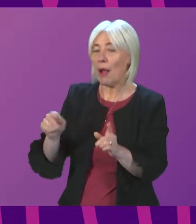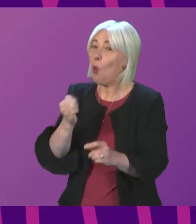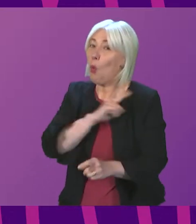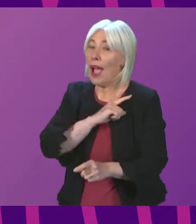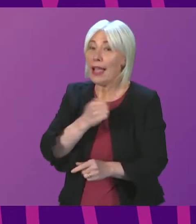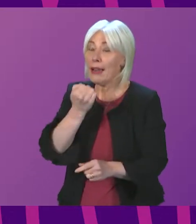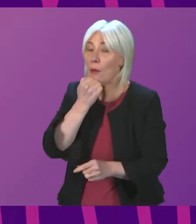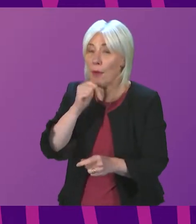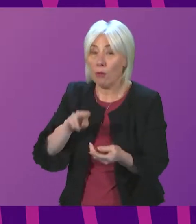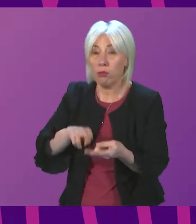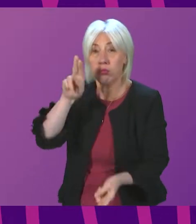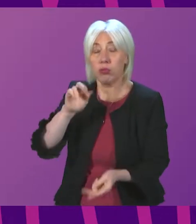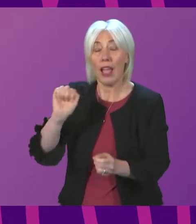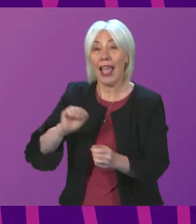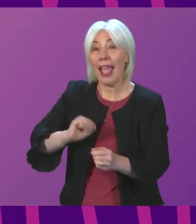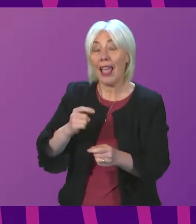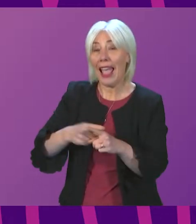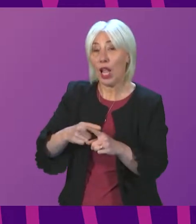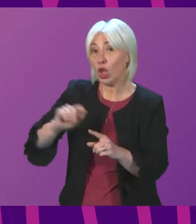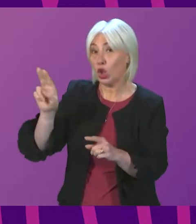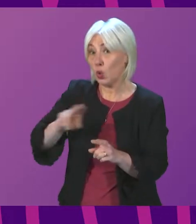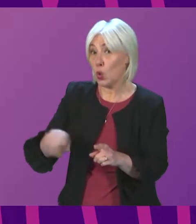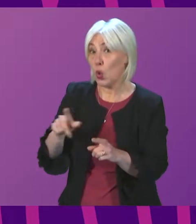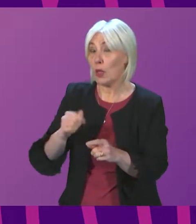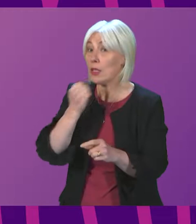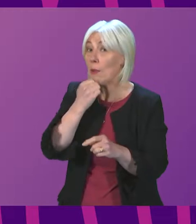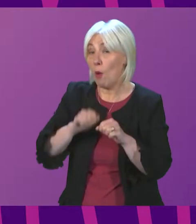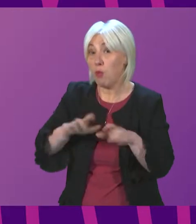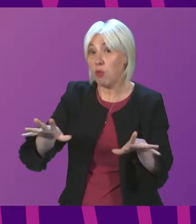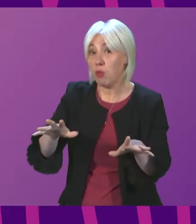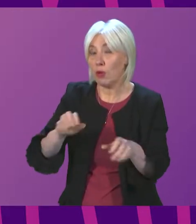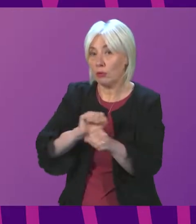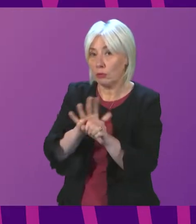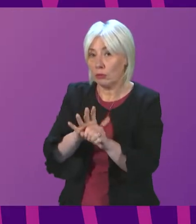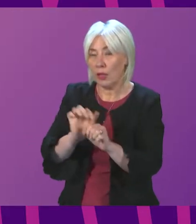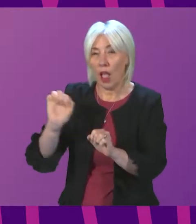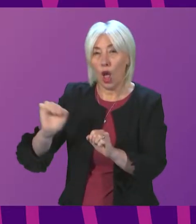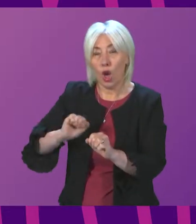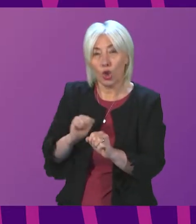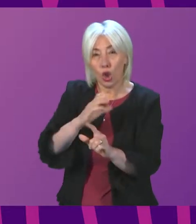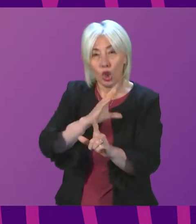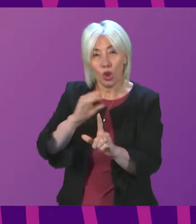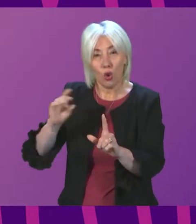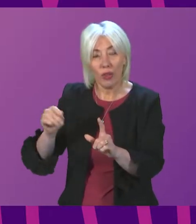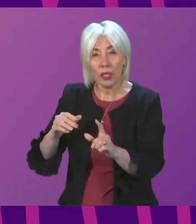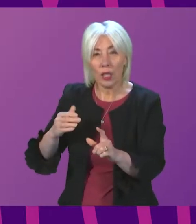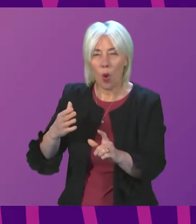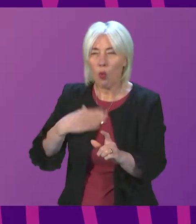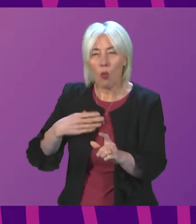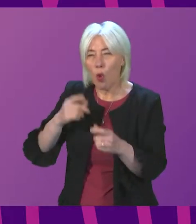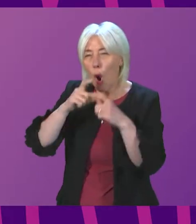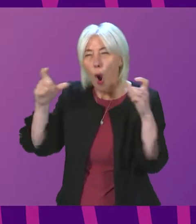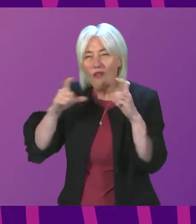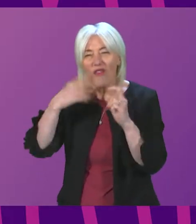in new Covid outbreaks in English schools. Does the First Minister think that the Scottish Tories' impatience to remove protections in Scotland